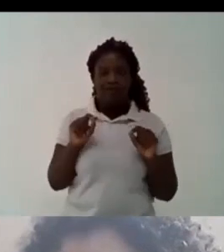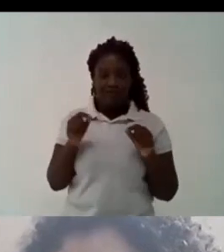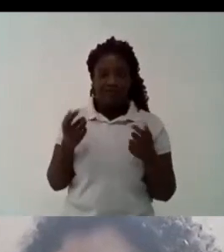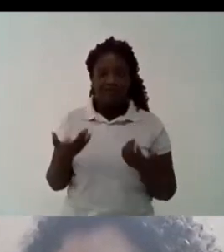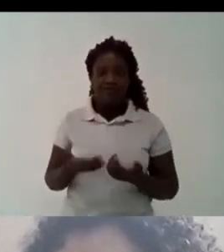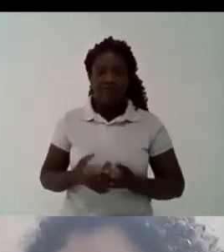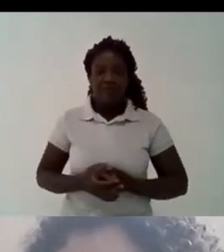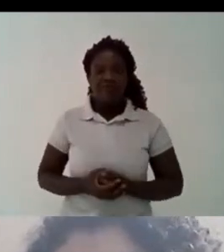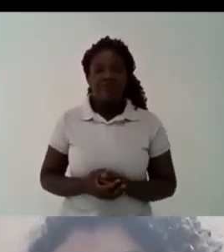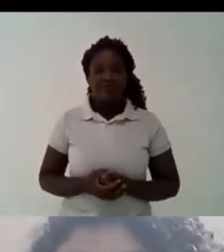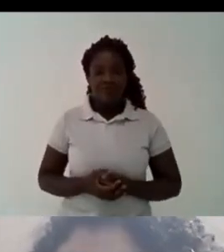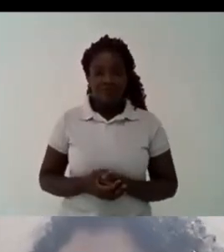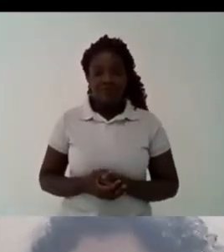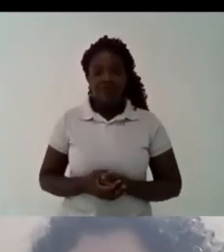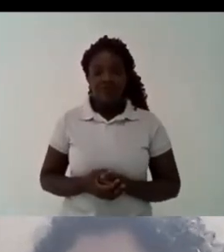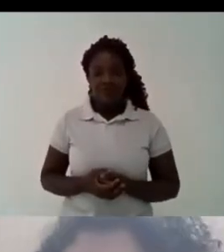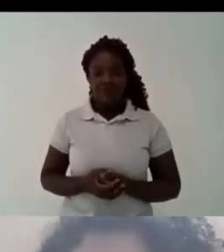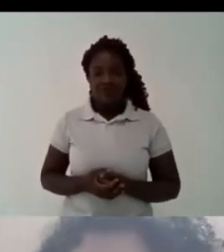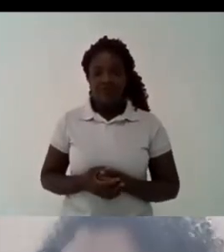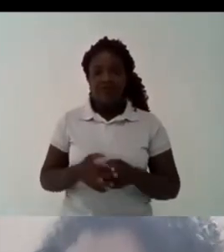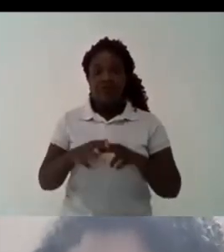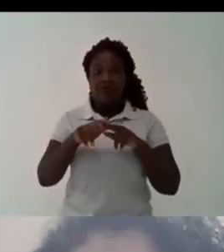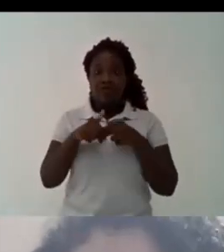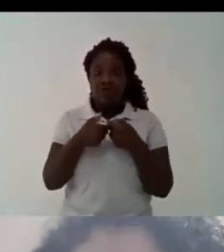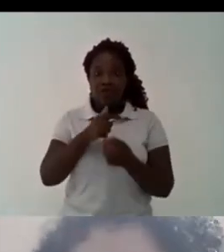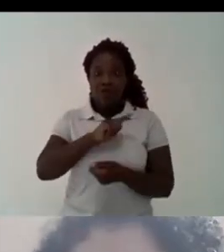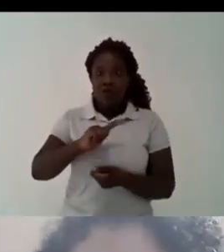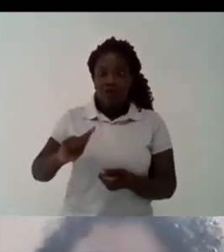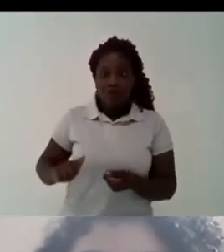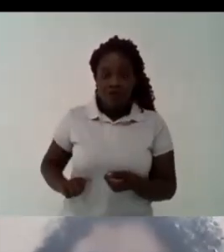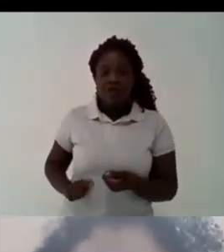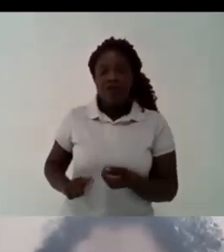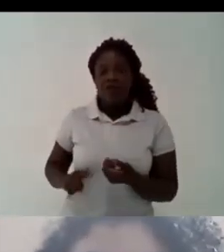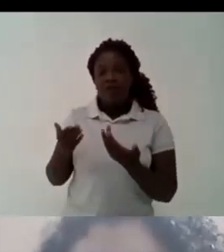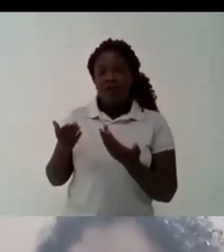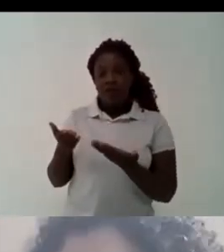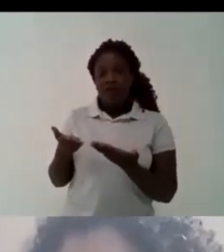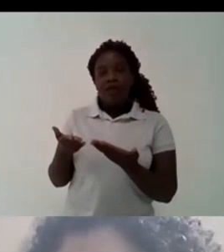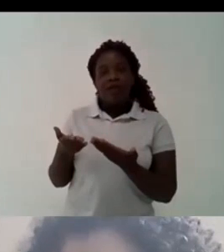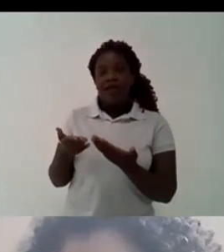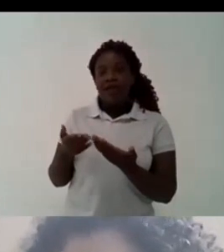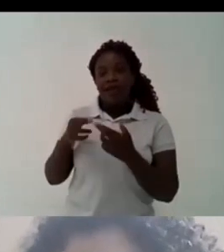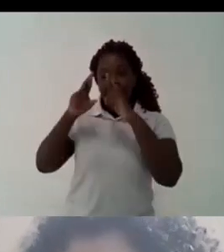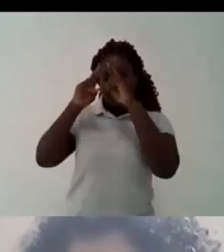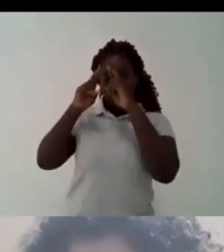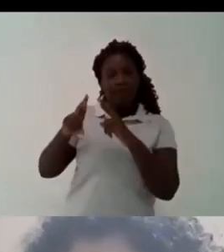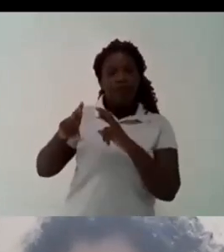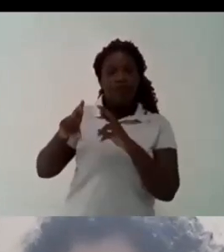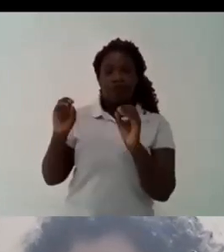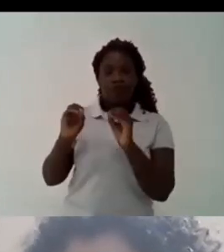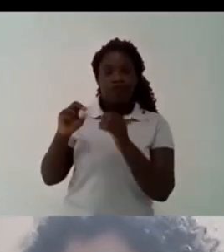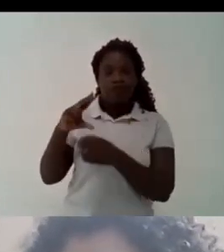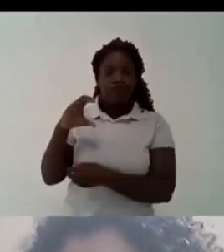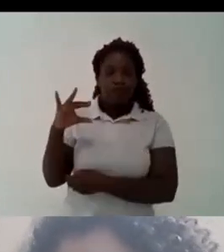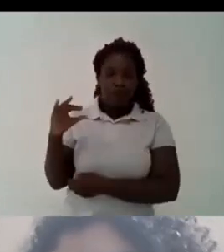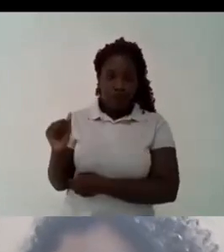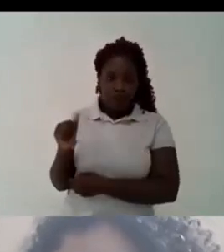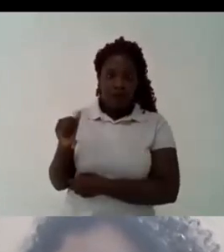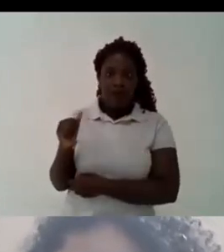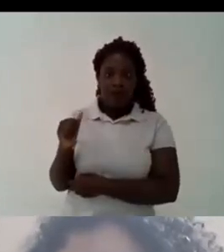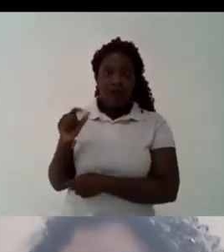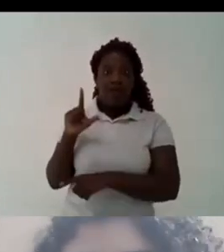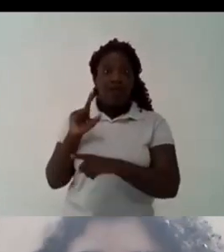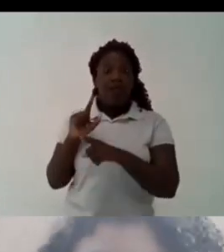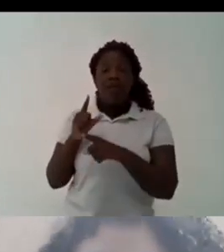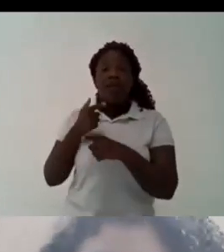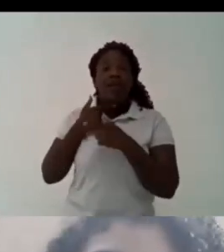with the current government like it was said by others uh these indigenous people